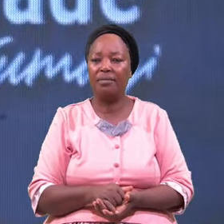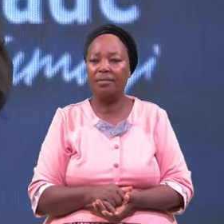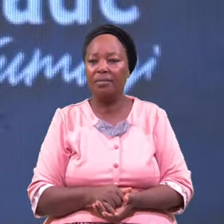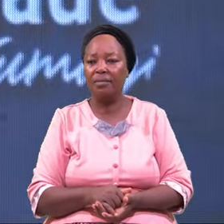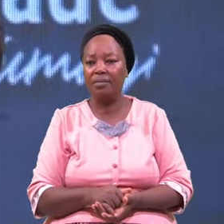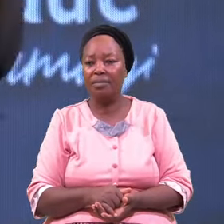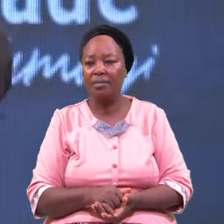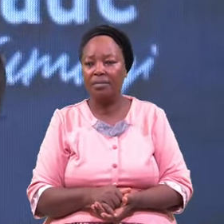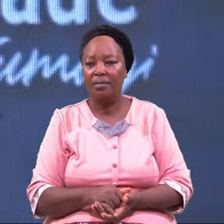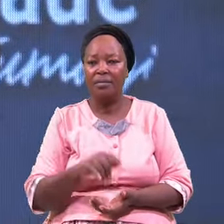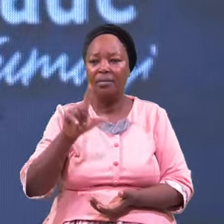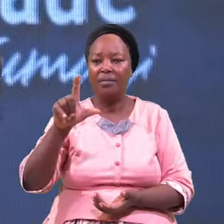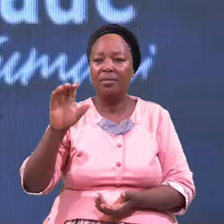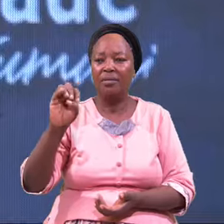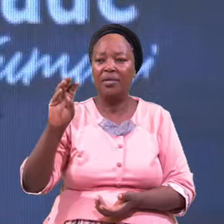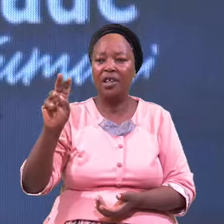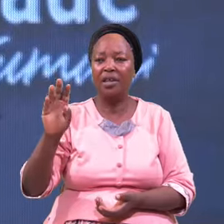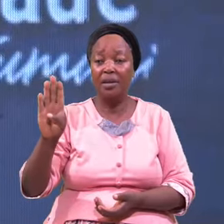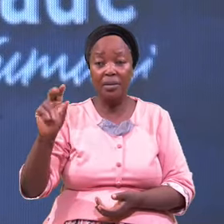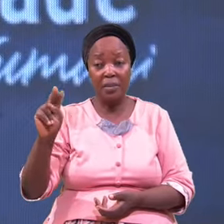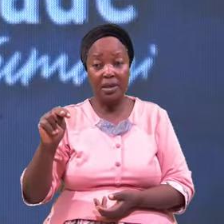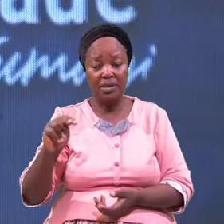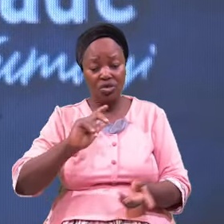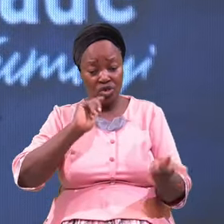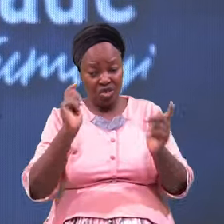Live And Change In A Few Days